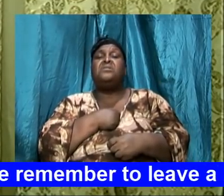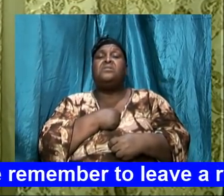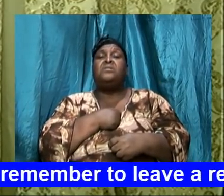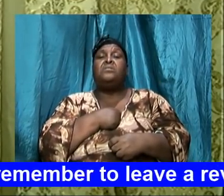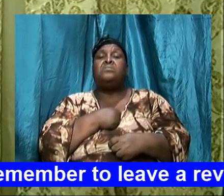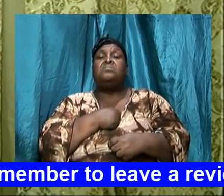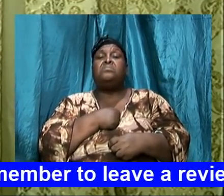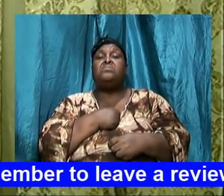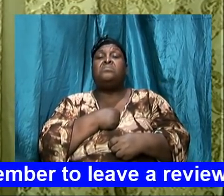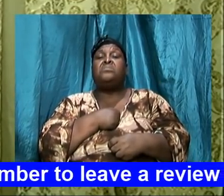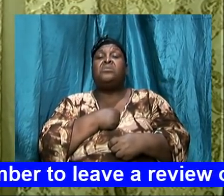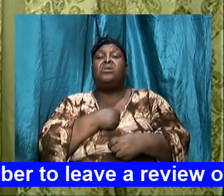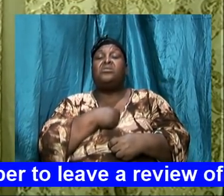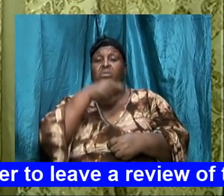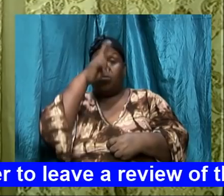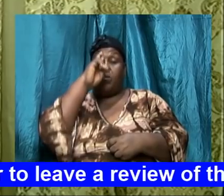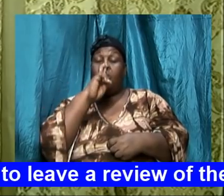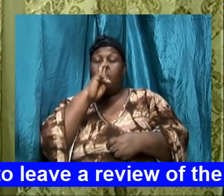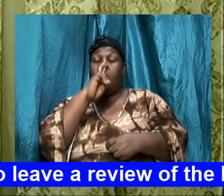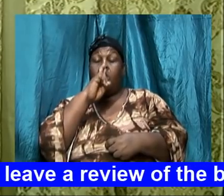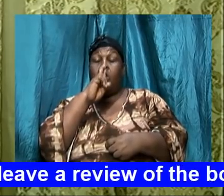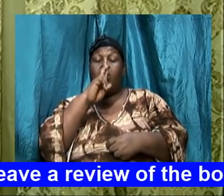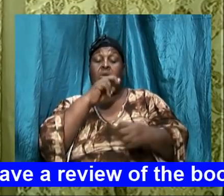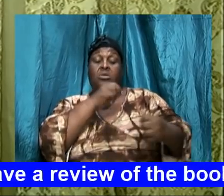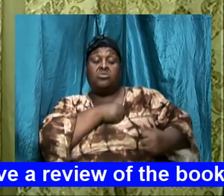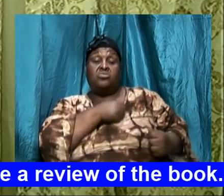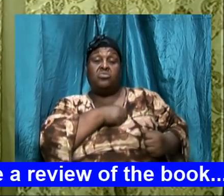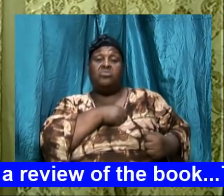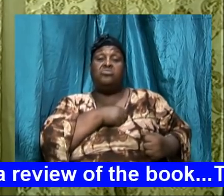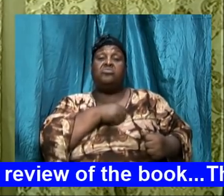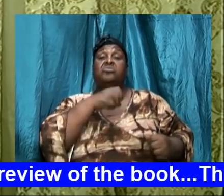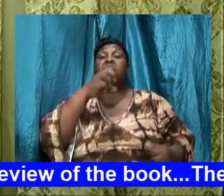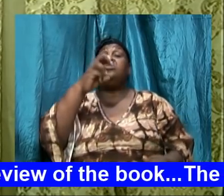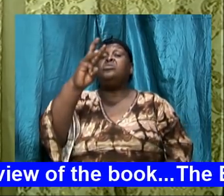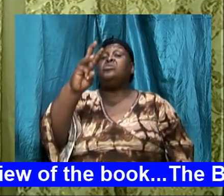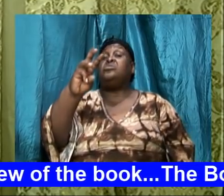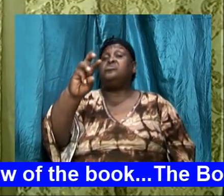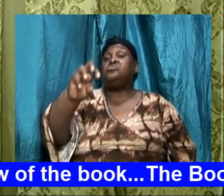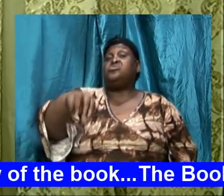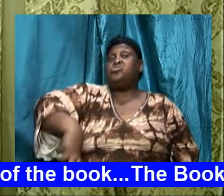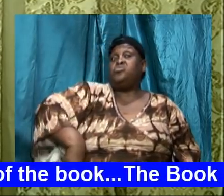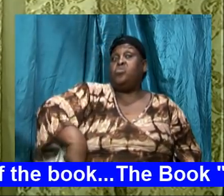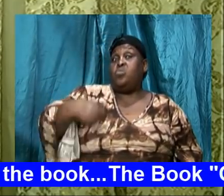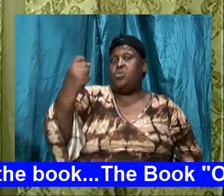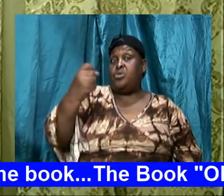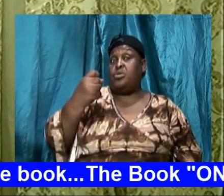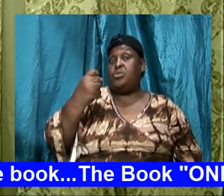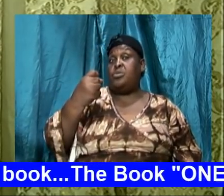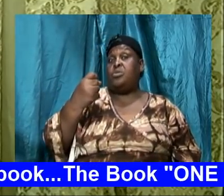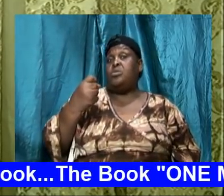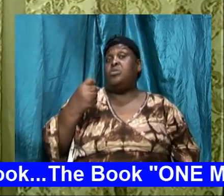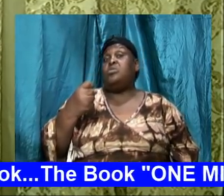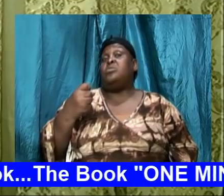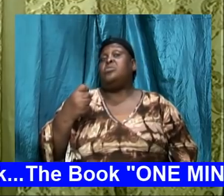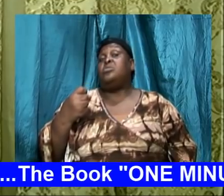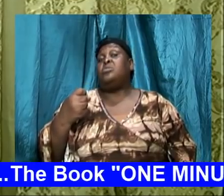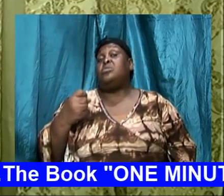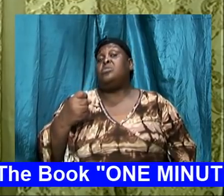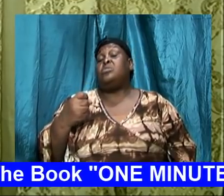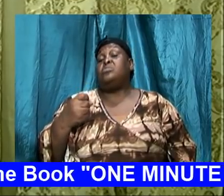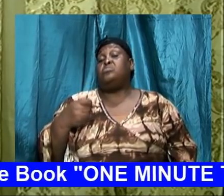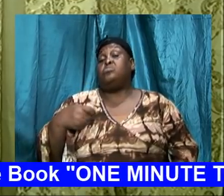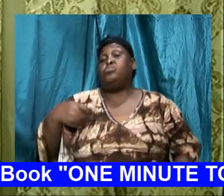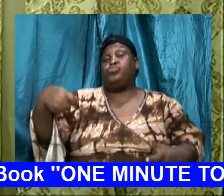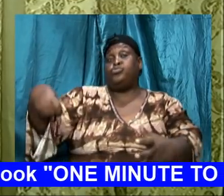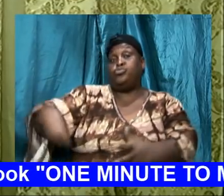the boils out of the enemy if we are in warfare we better know in the same way that Satan is